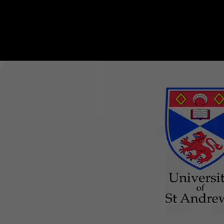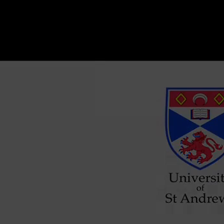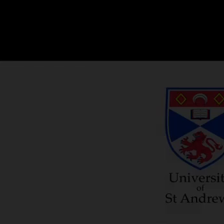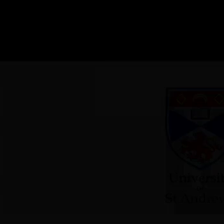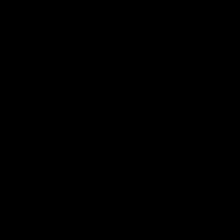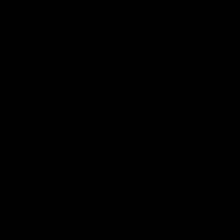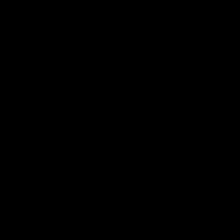Thank